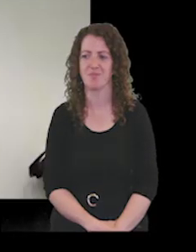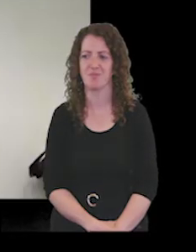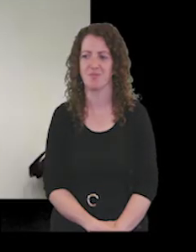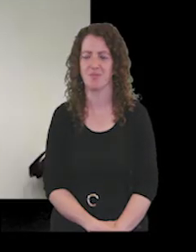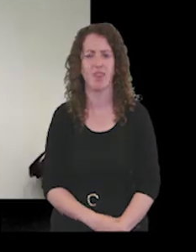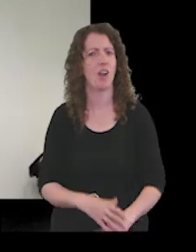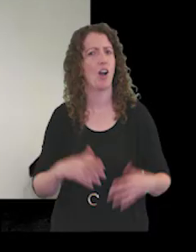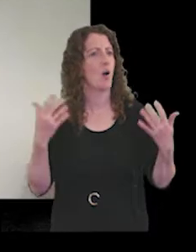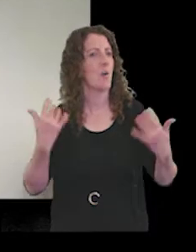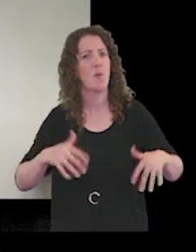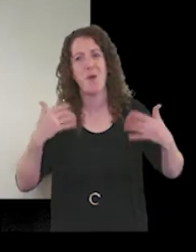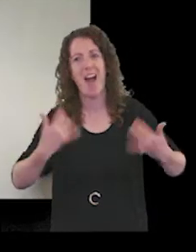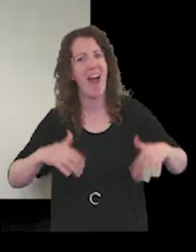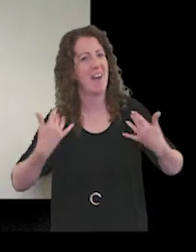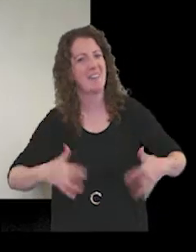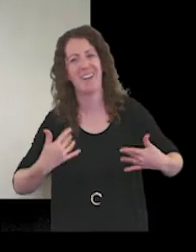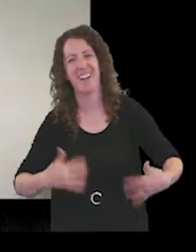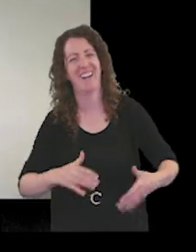Oh wow.